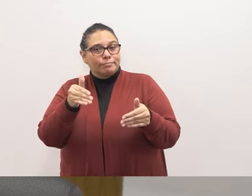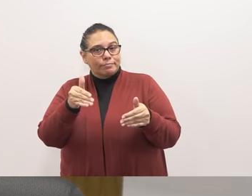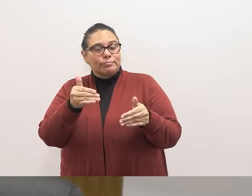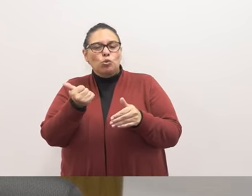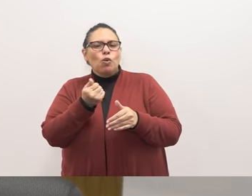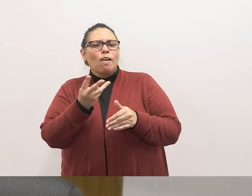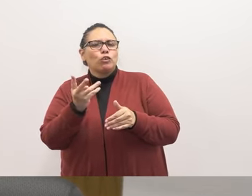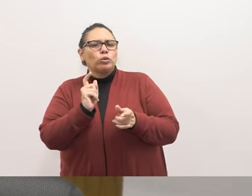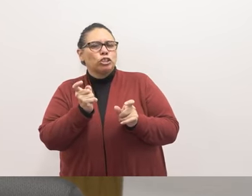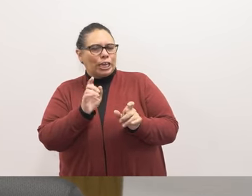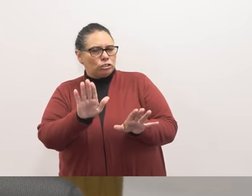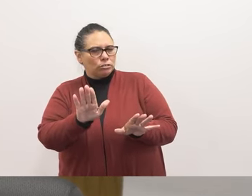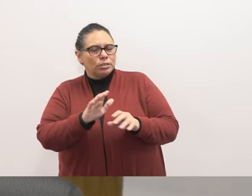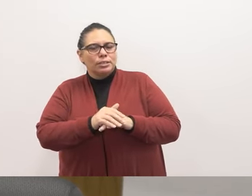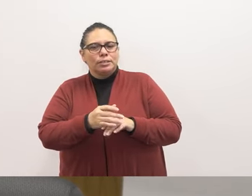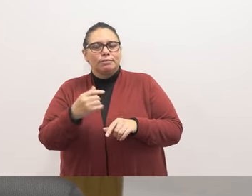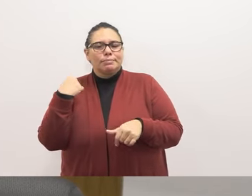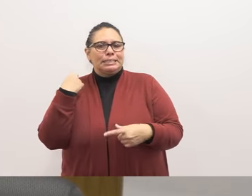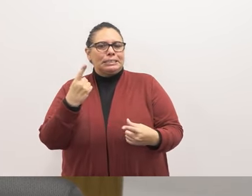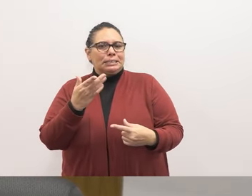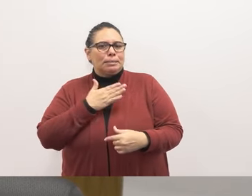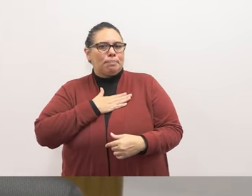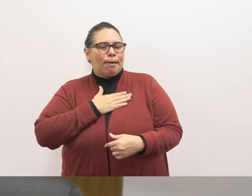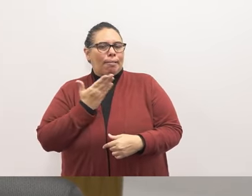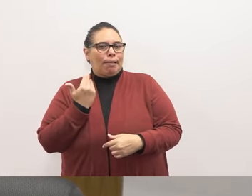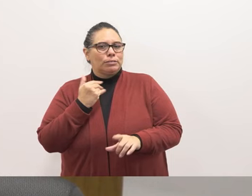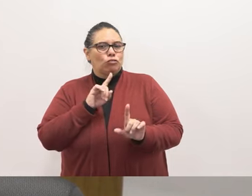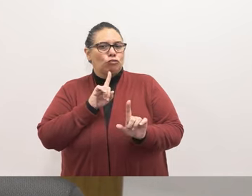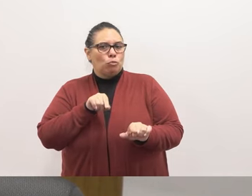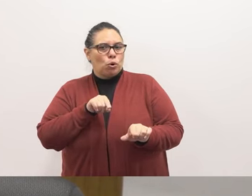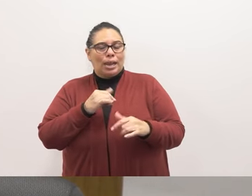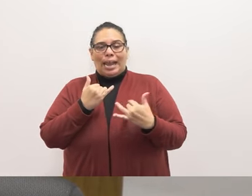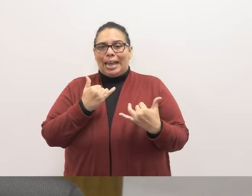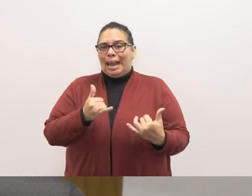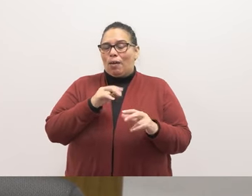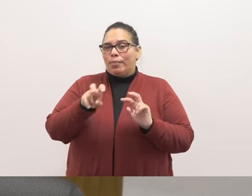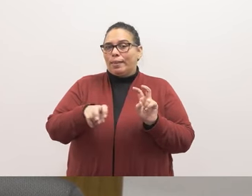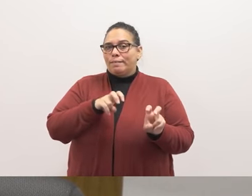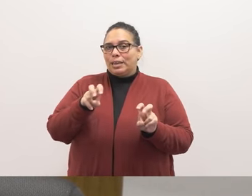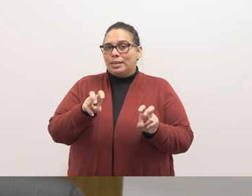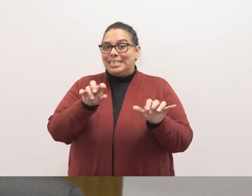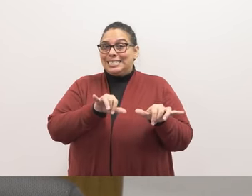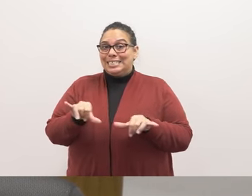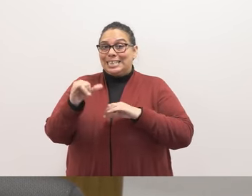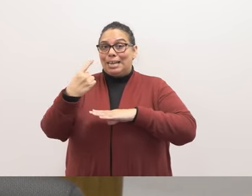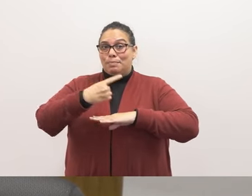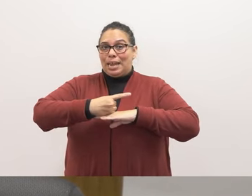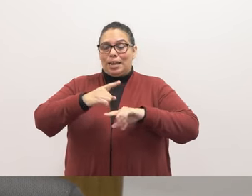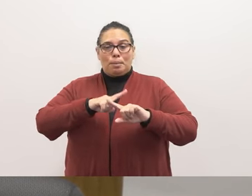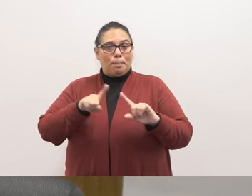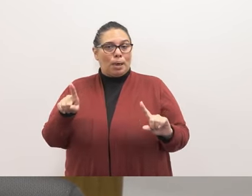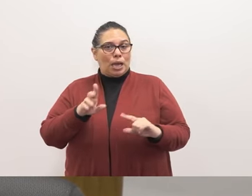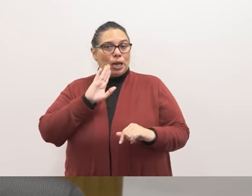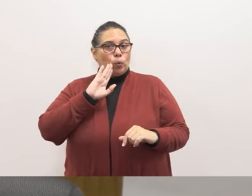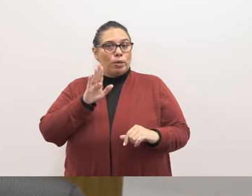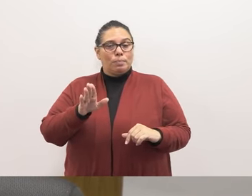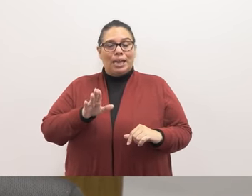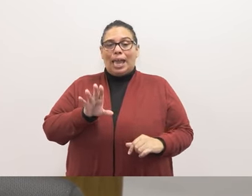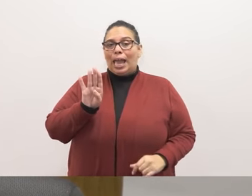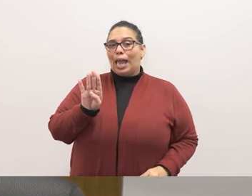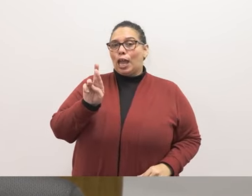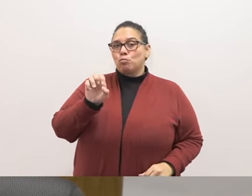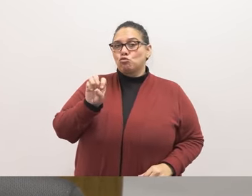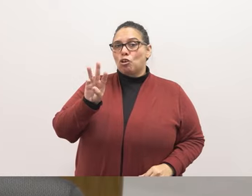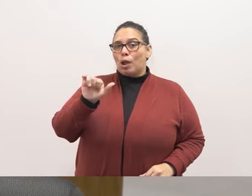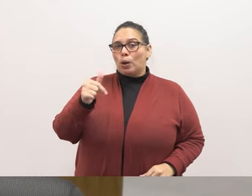changes that have occurred since my last report was that now the fair will be held same day, but now it will be at Browning